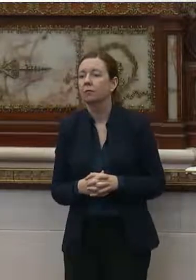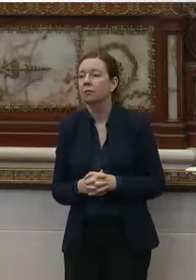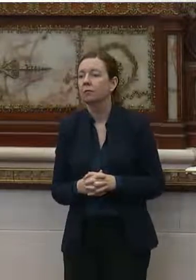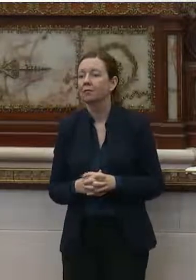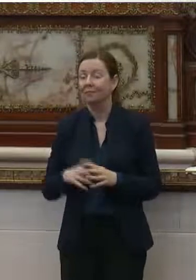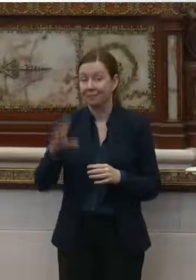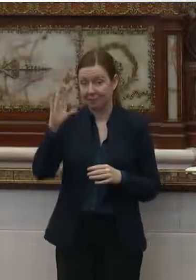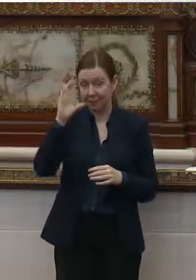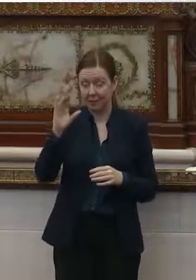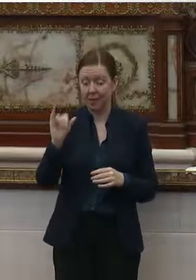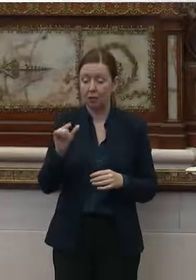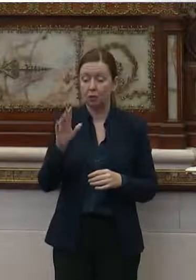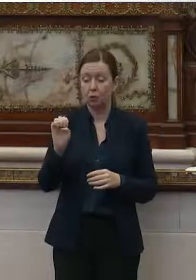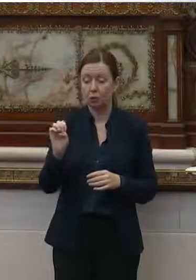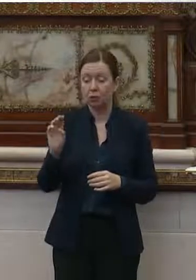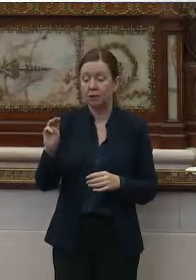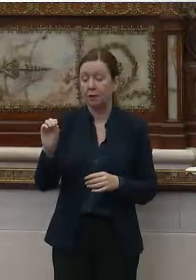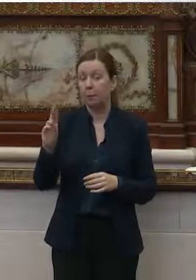Hi, Julie Moore.